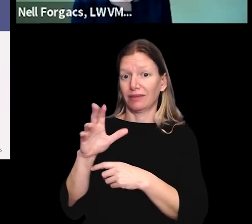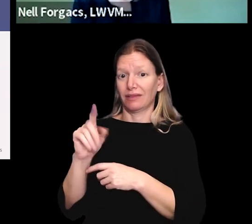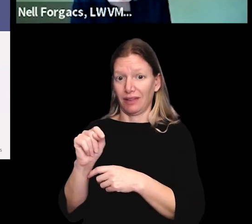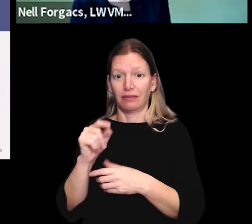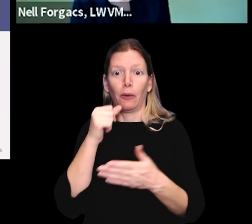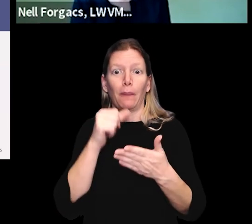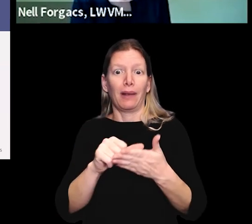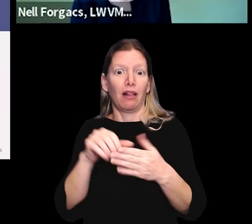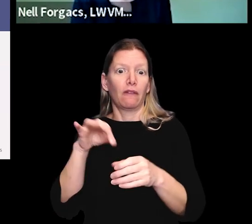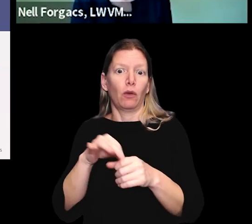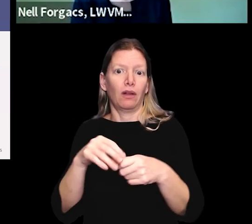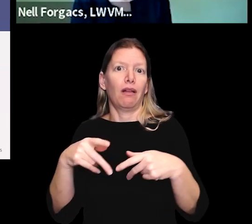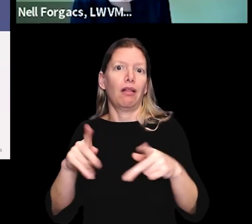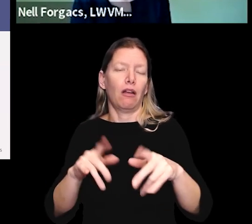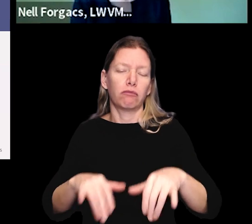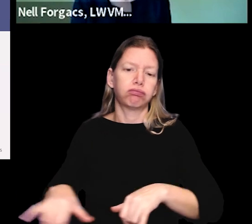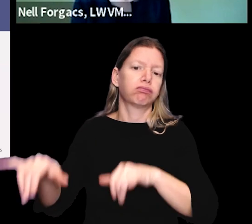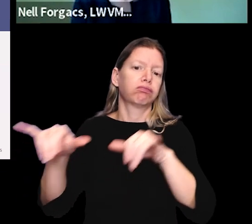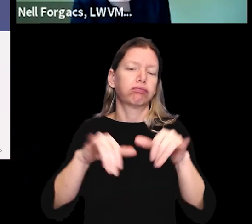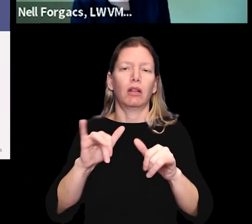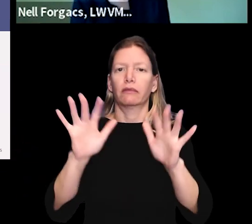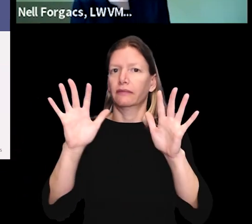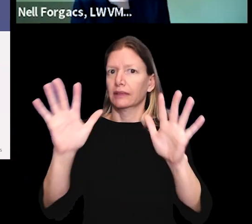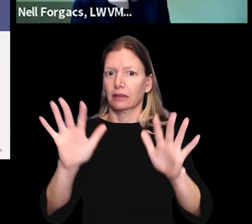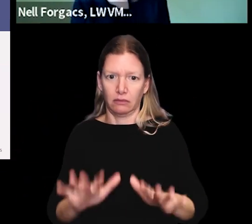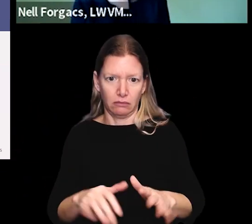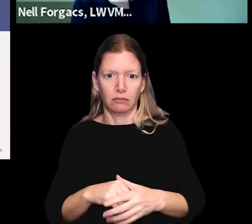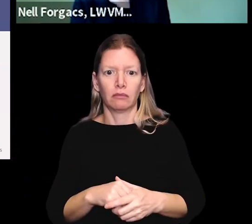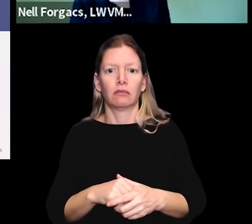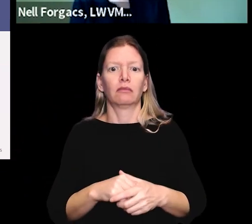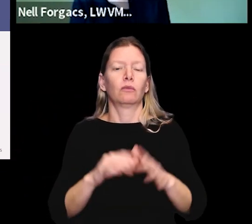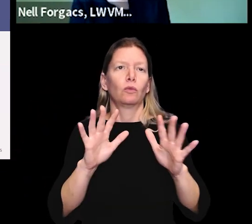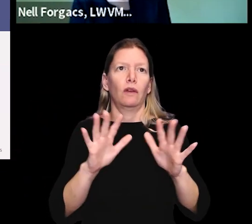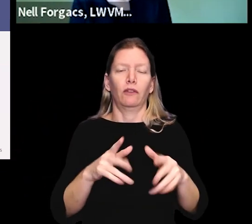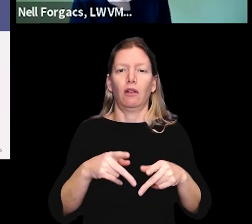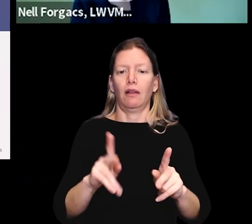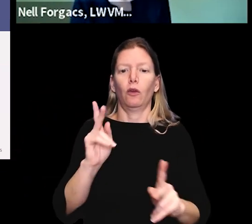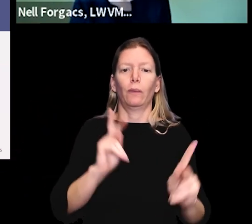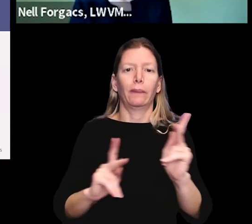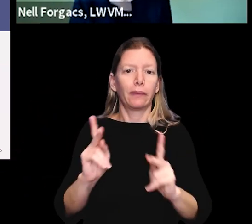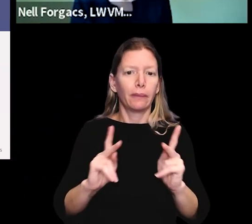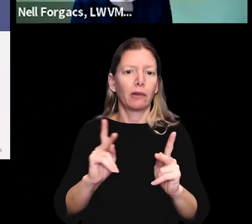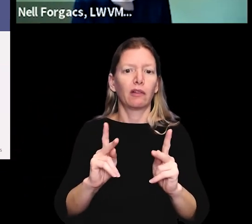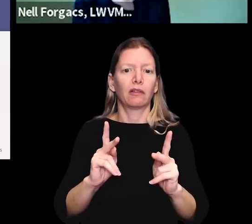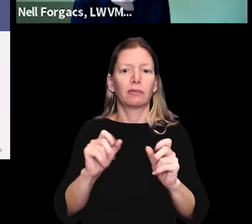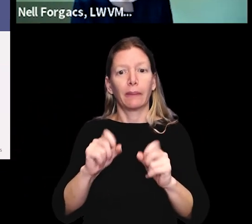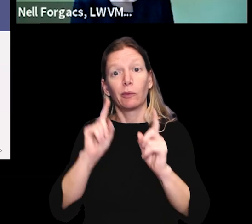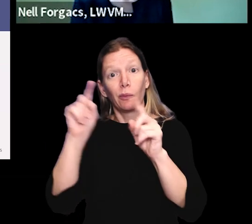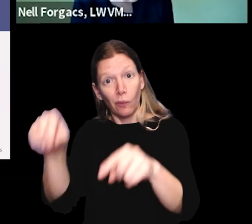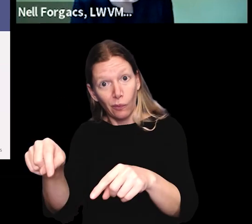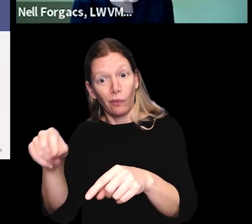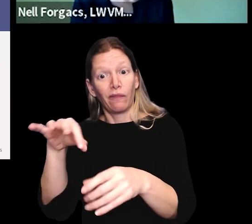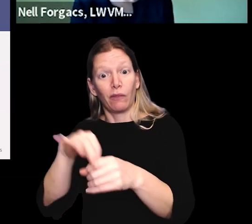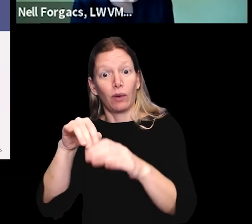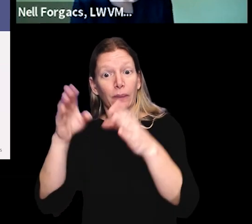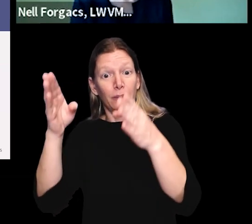votes act and made male voting universal, which is fantastic, but it would also be wonderful to allow people to be